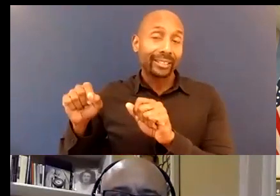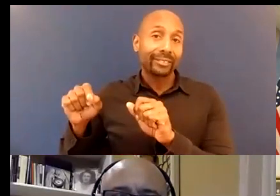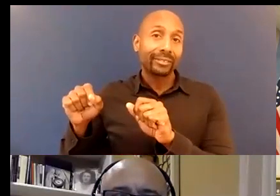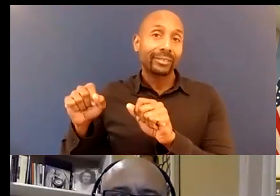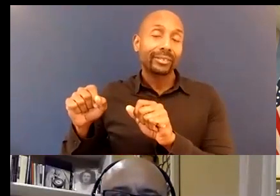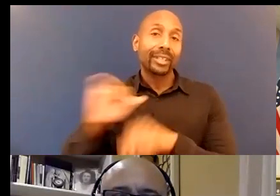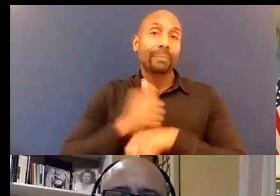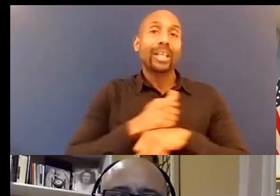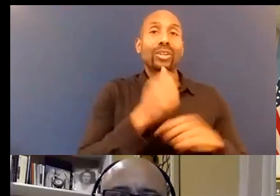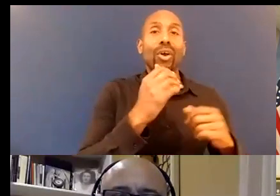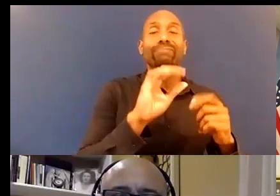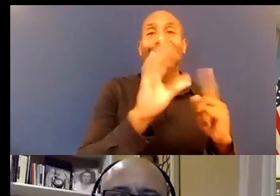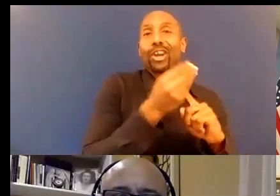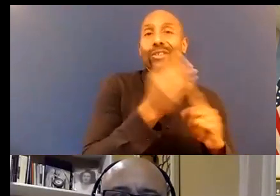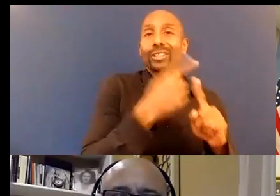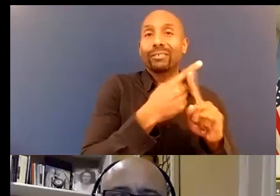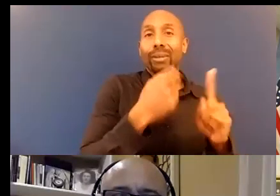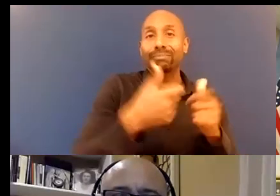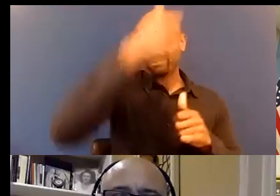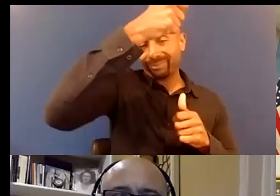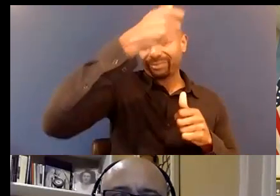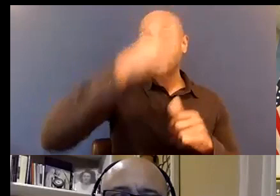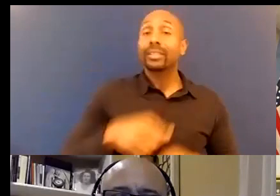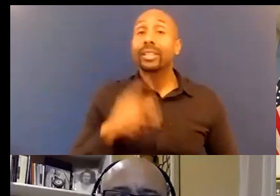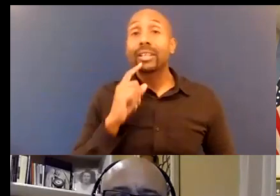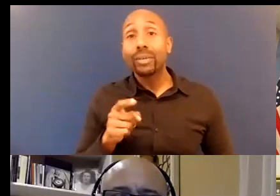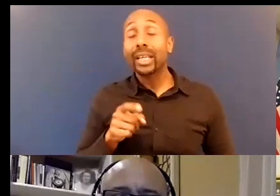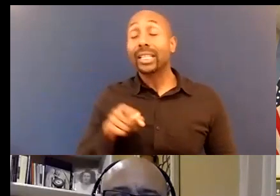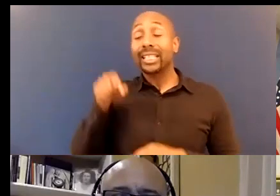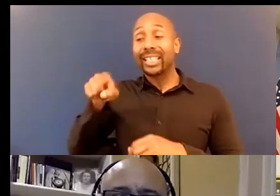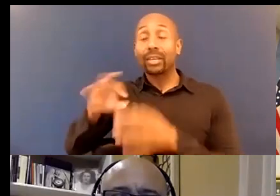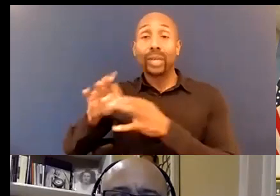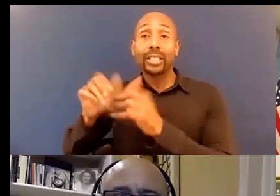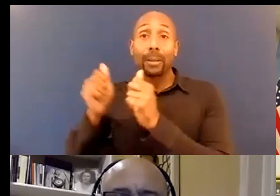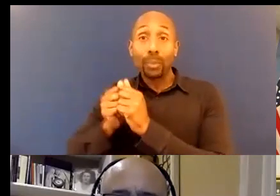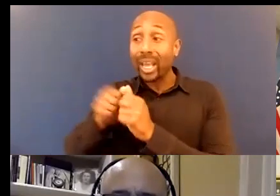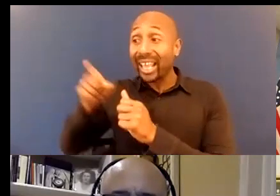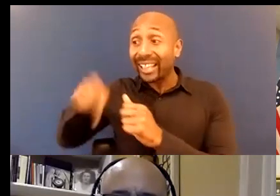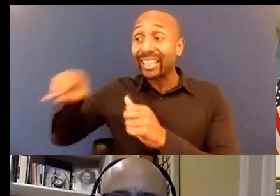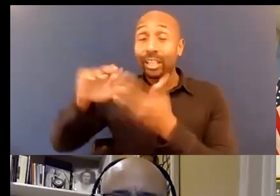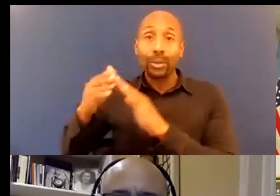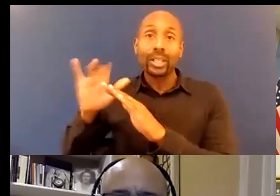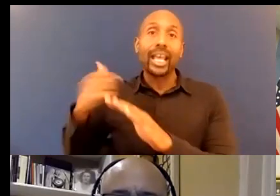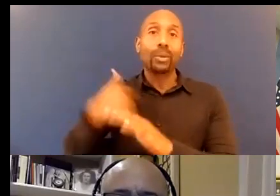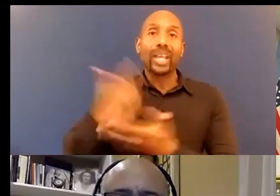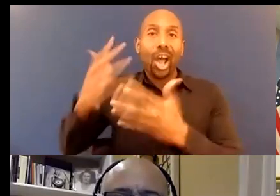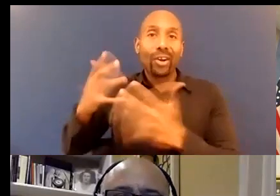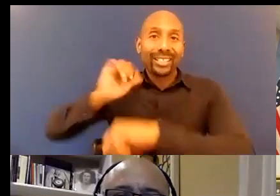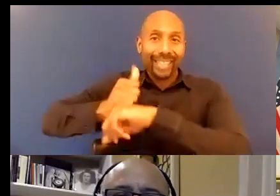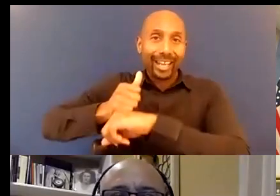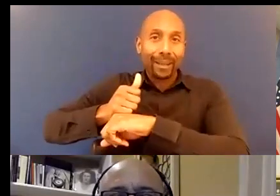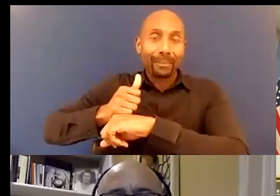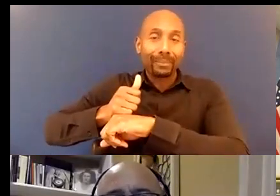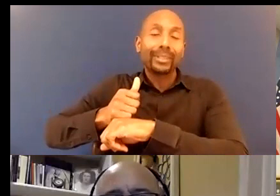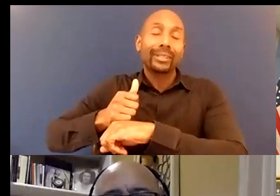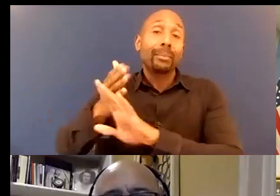can put water on a fire all we want but really at the end of the day it's all about those relationships we created way in advance that allowed us to not only learn about